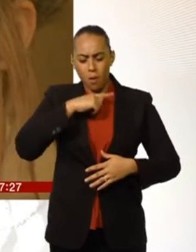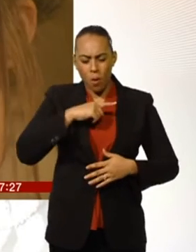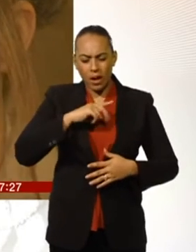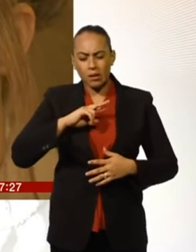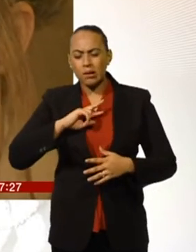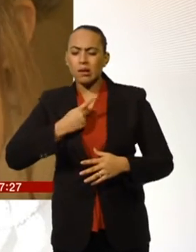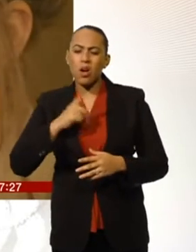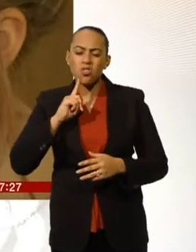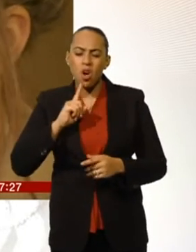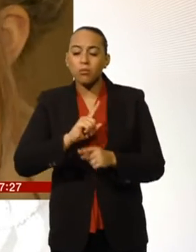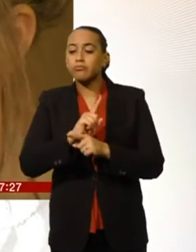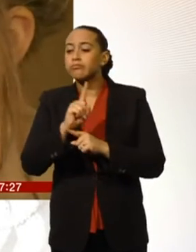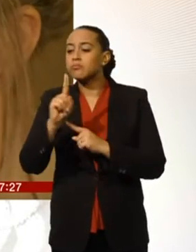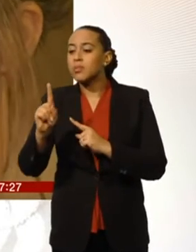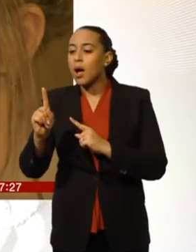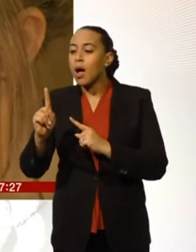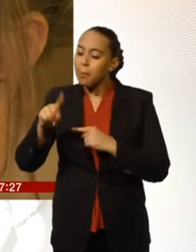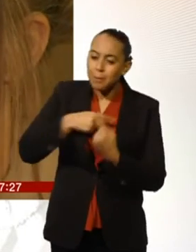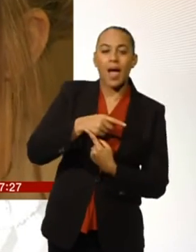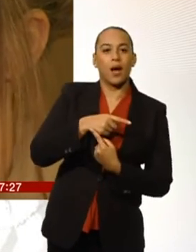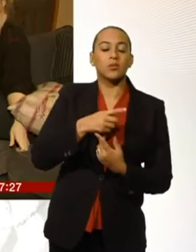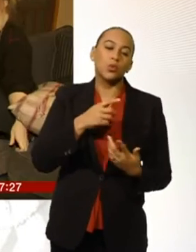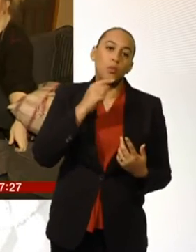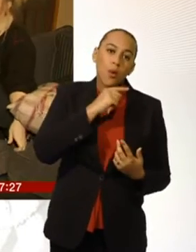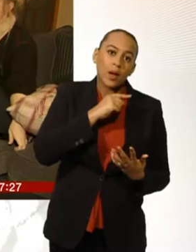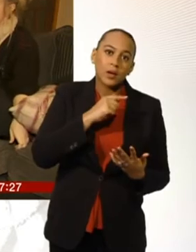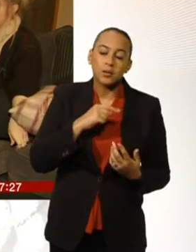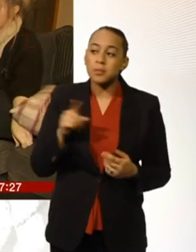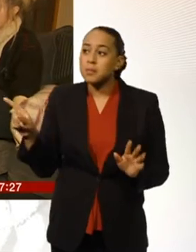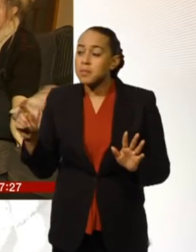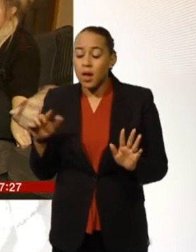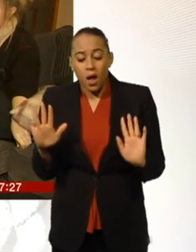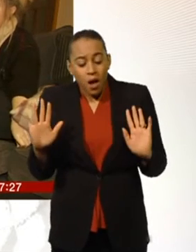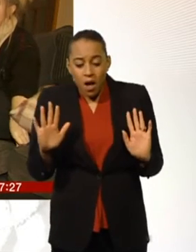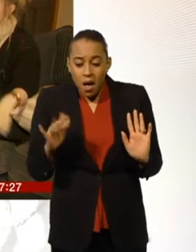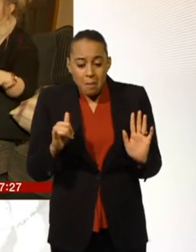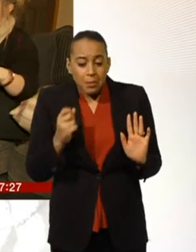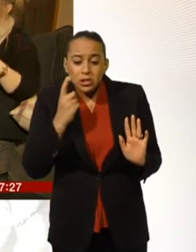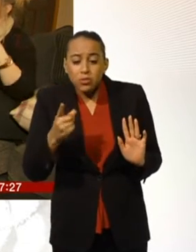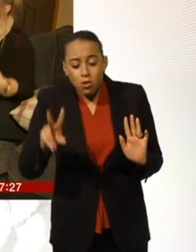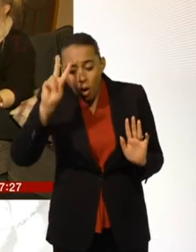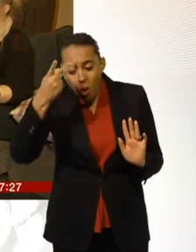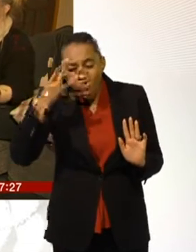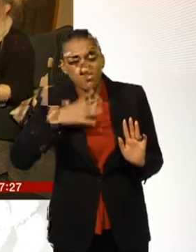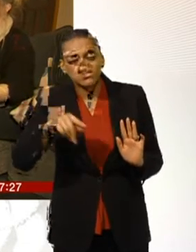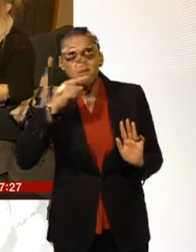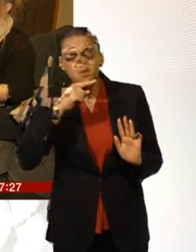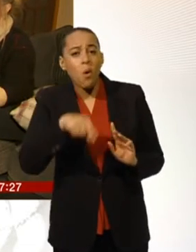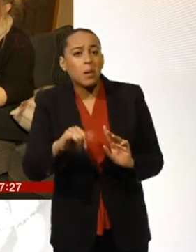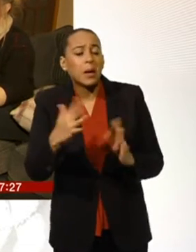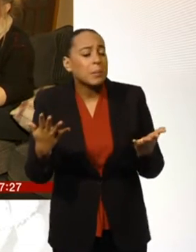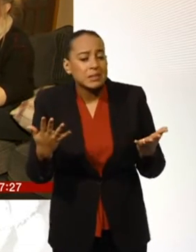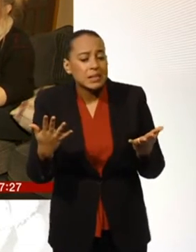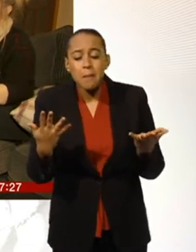end of the day. Yeah, just want her to be happy. The support we had locally gave us the courage to go on